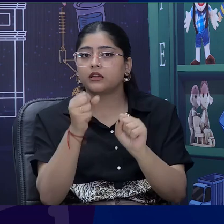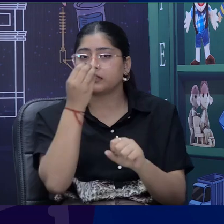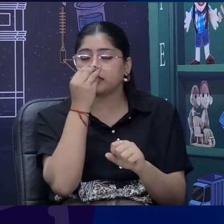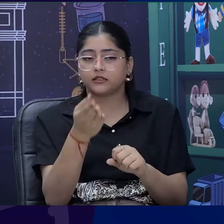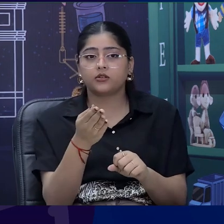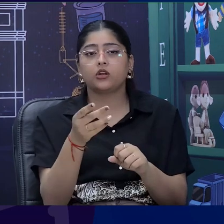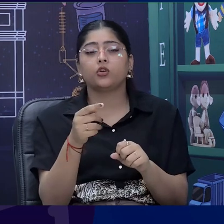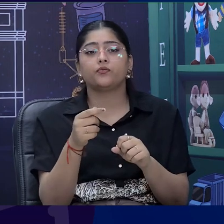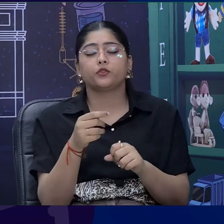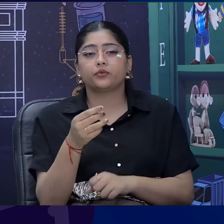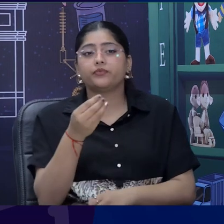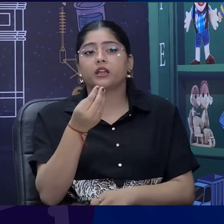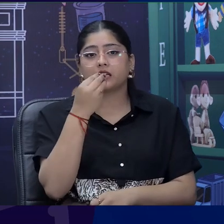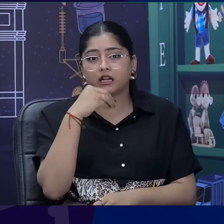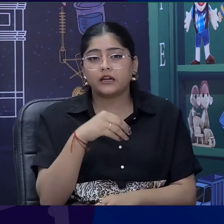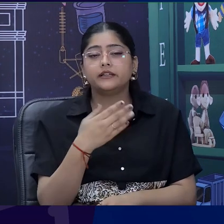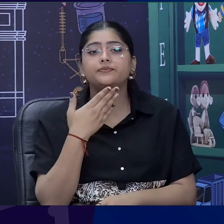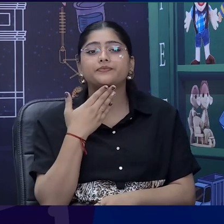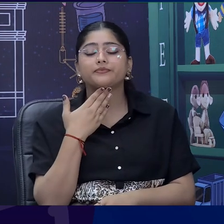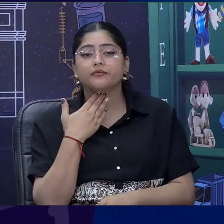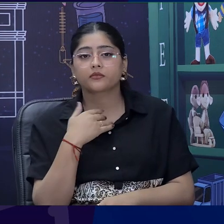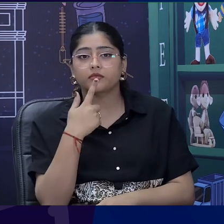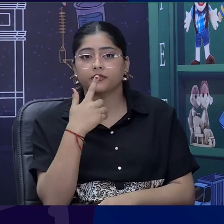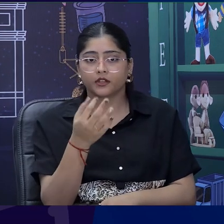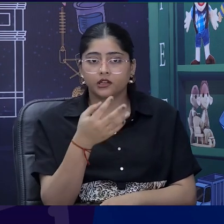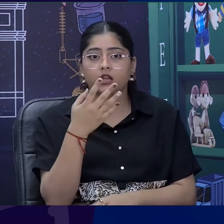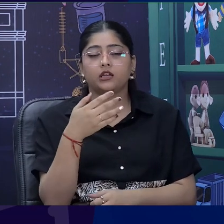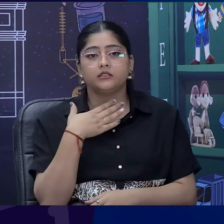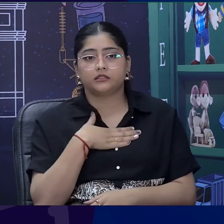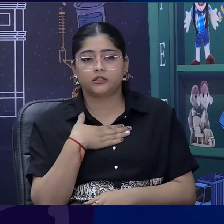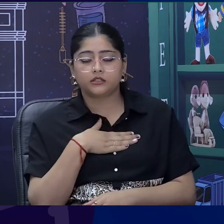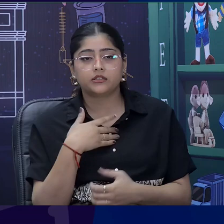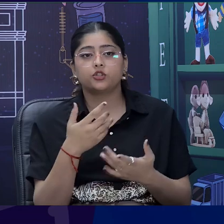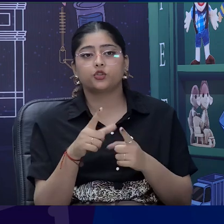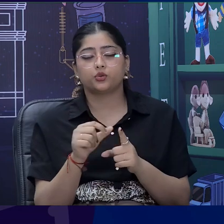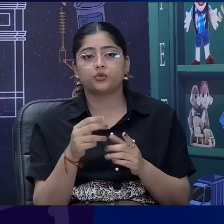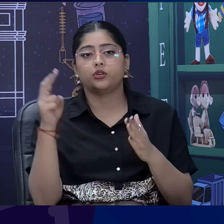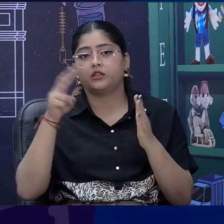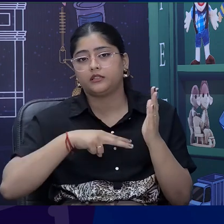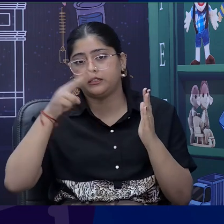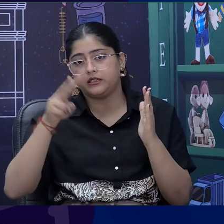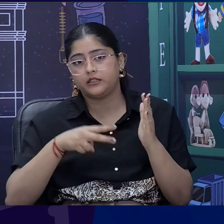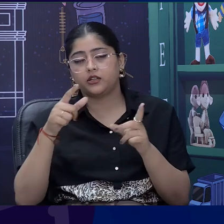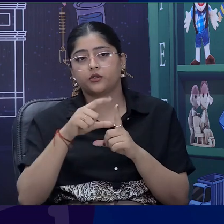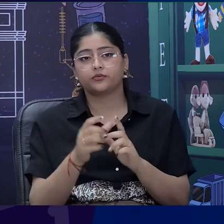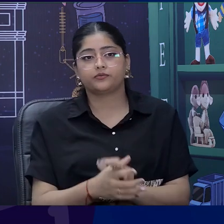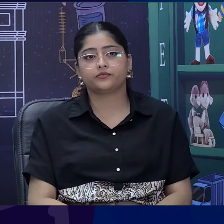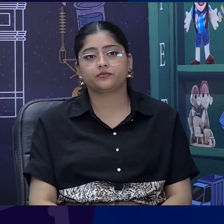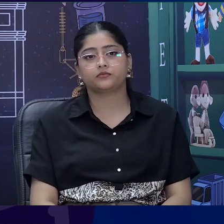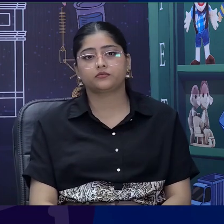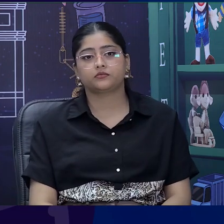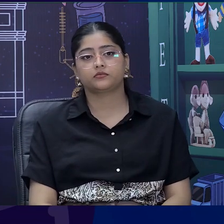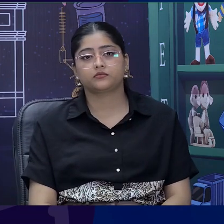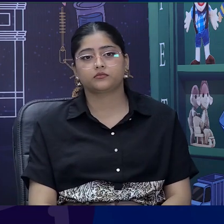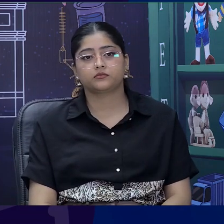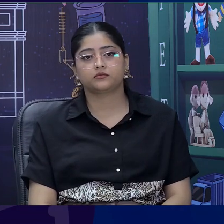can taste them, they can feel it and they can enjoy cherry while reading in book and poem. And I guess